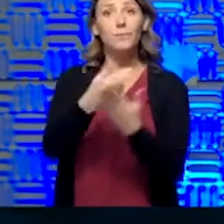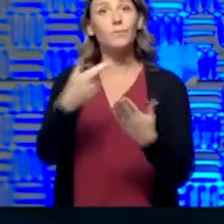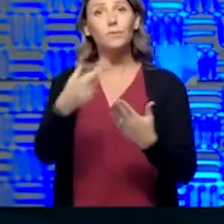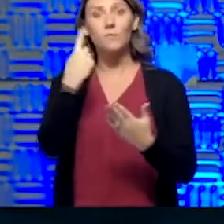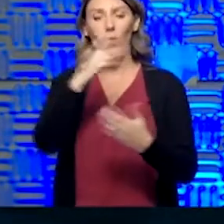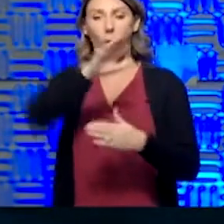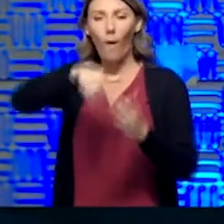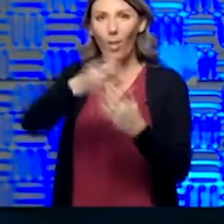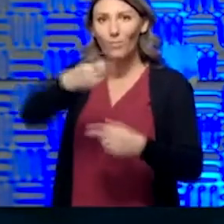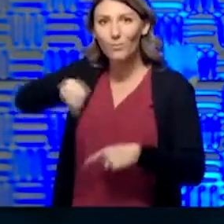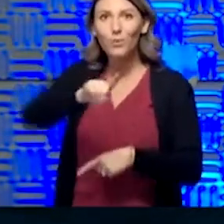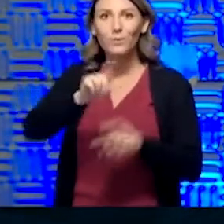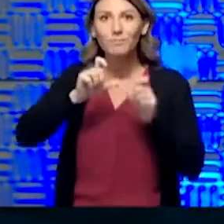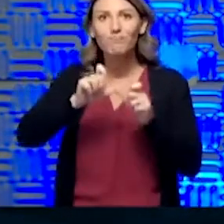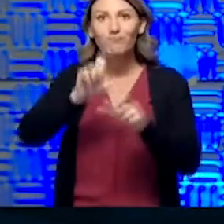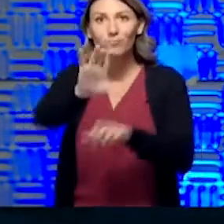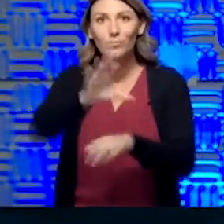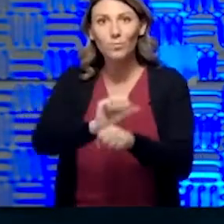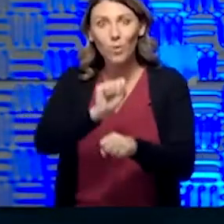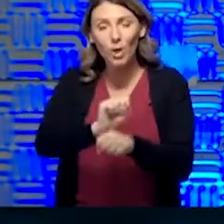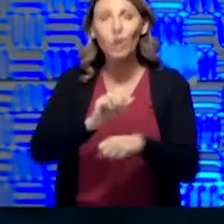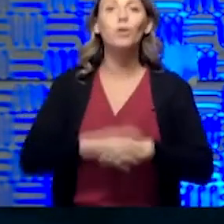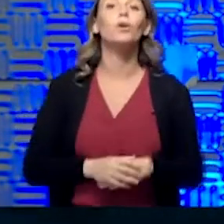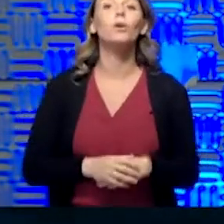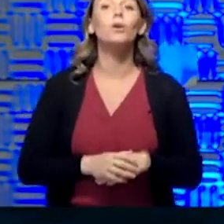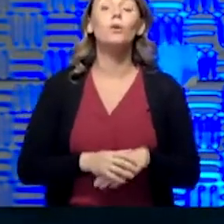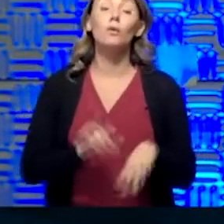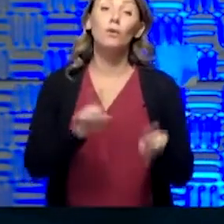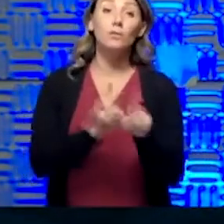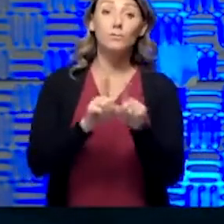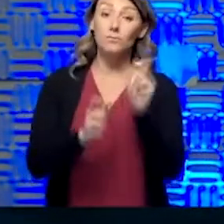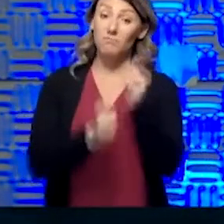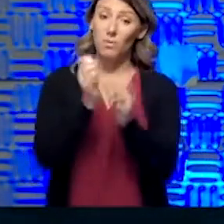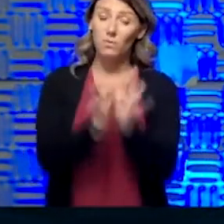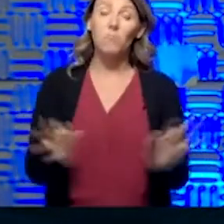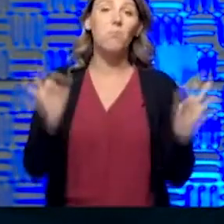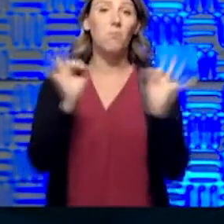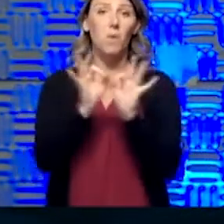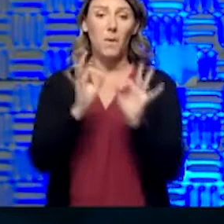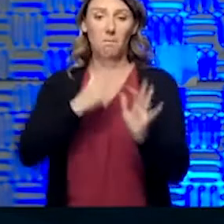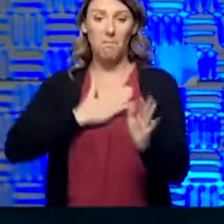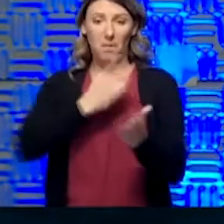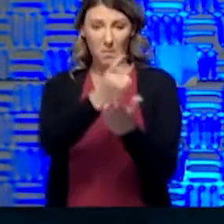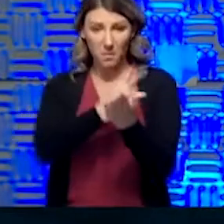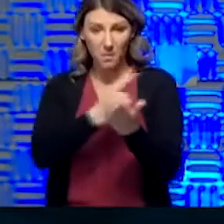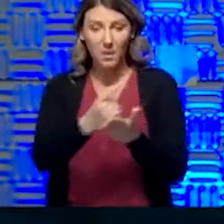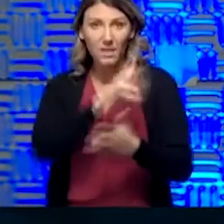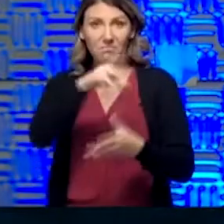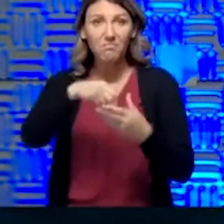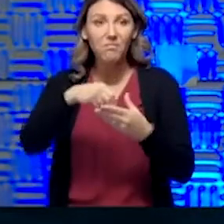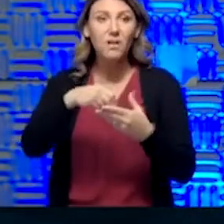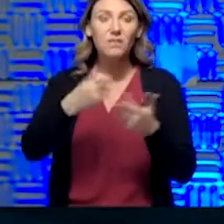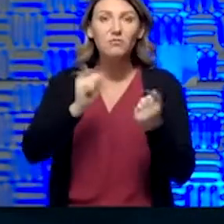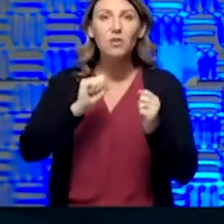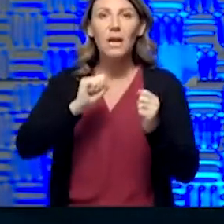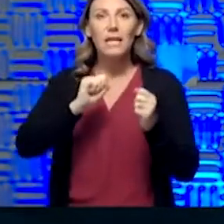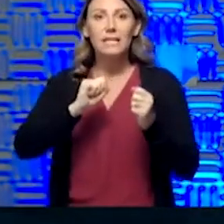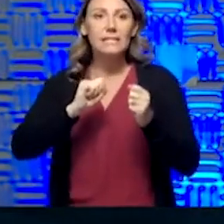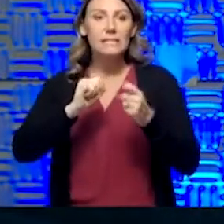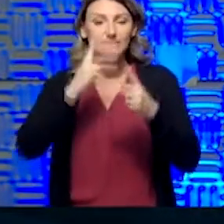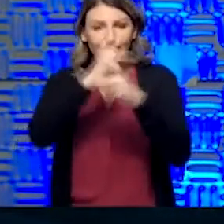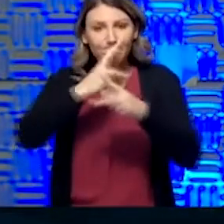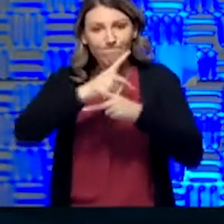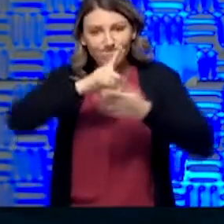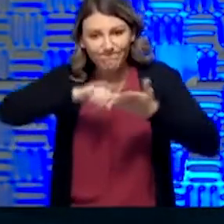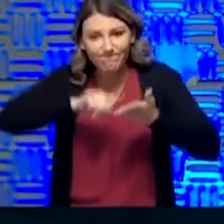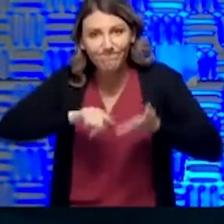you to do your work. And then, perhaps most importantly, my week has been involved in trying to find more tests for Kansans to